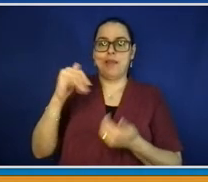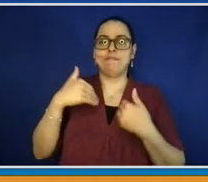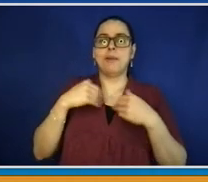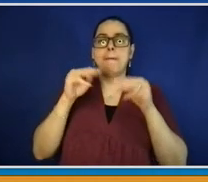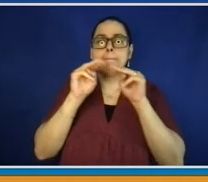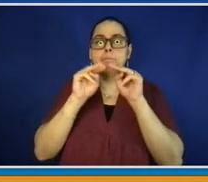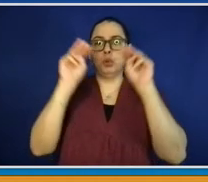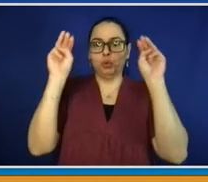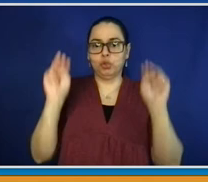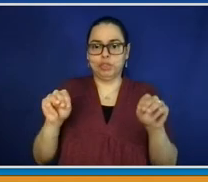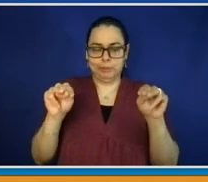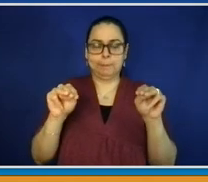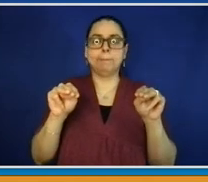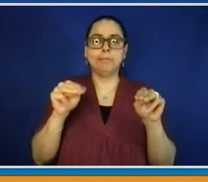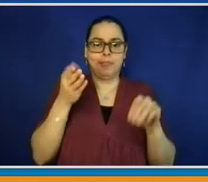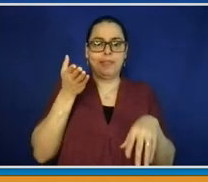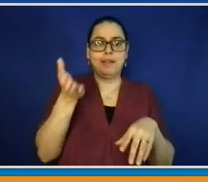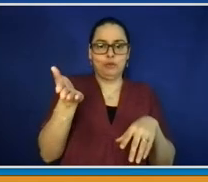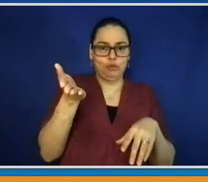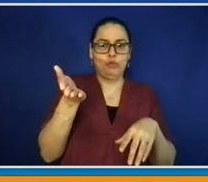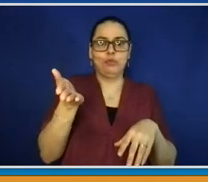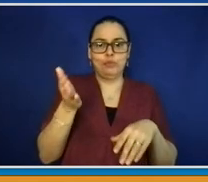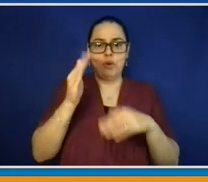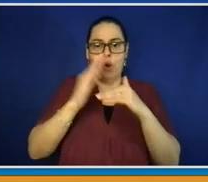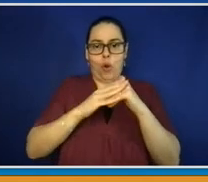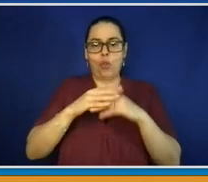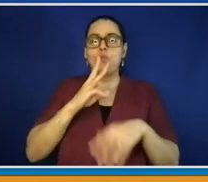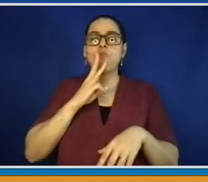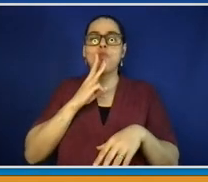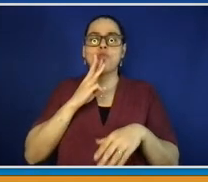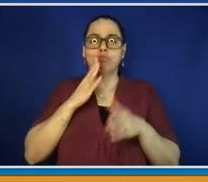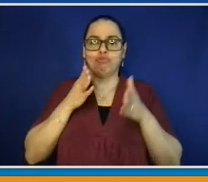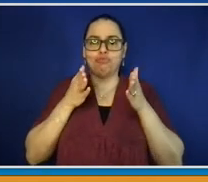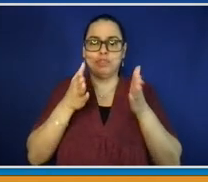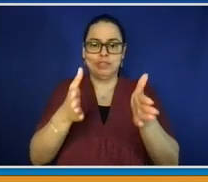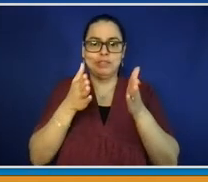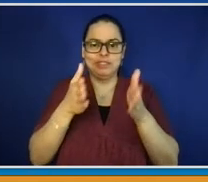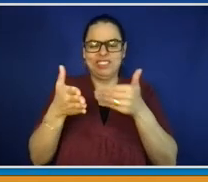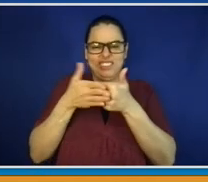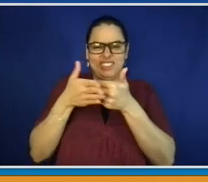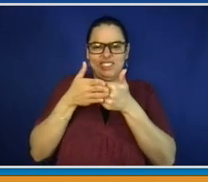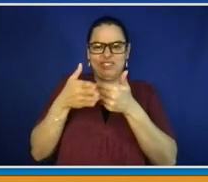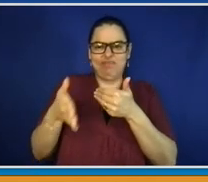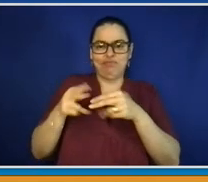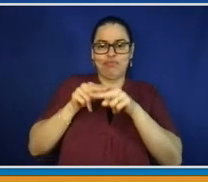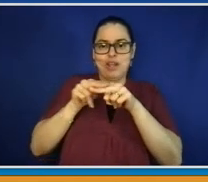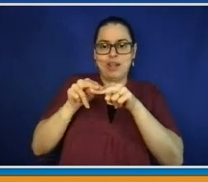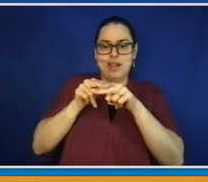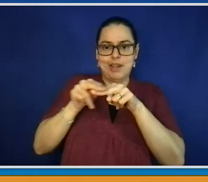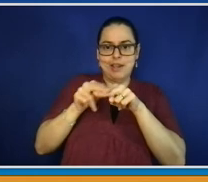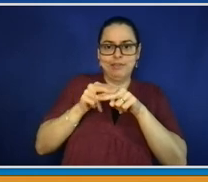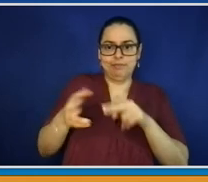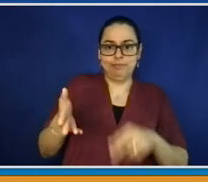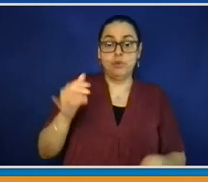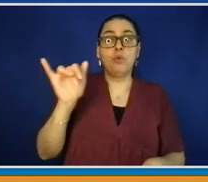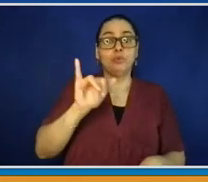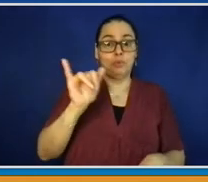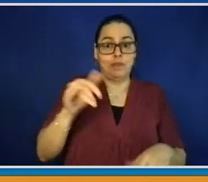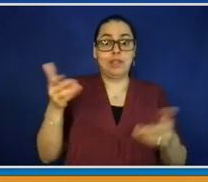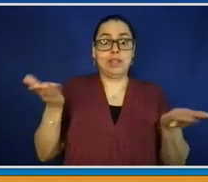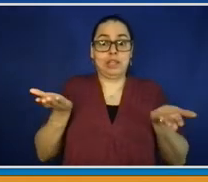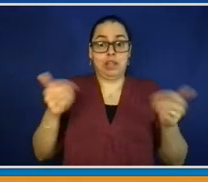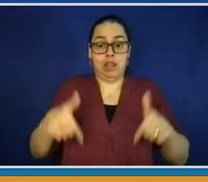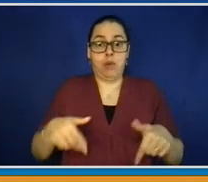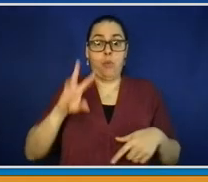which is on Water Street, right down closer to the train station. You can vote here in White Plains at the Westchester County Board of Elections Headquarters.